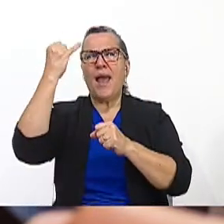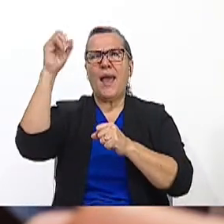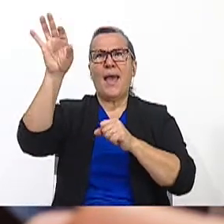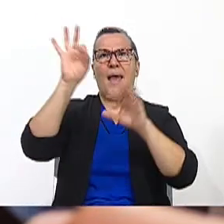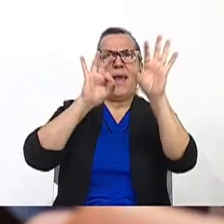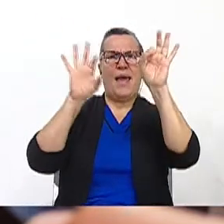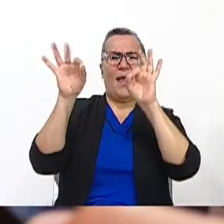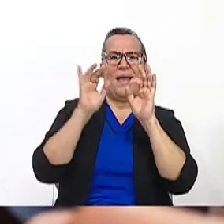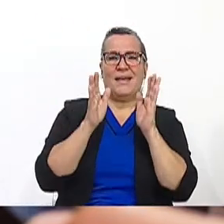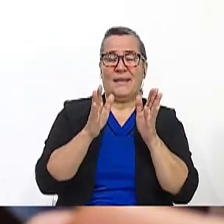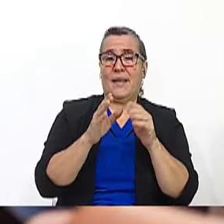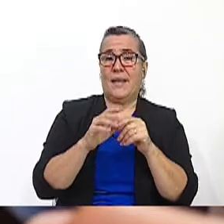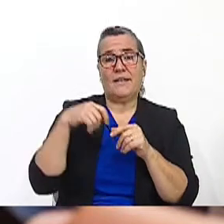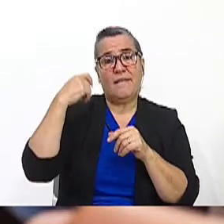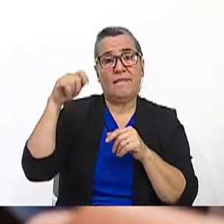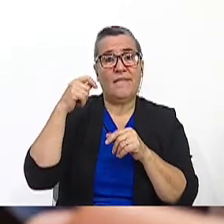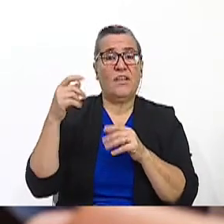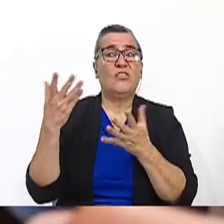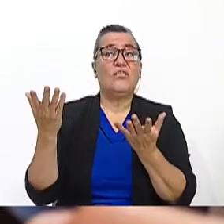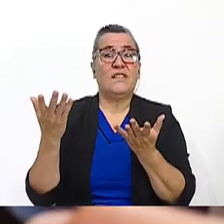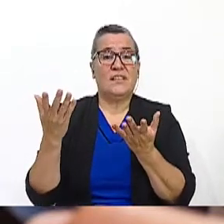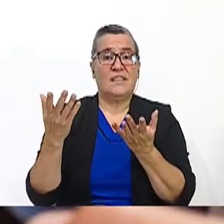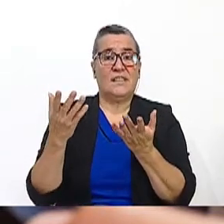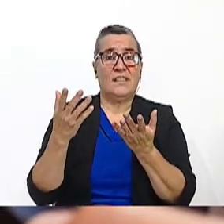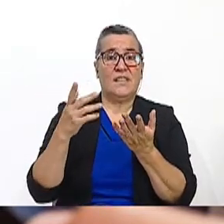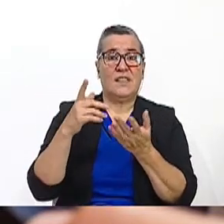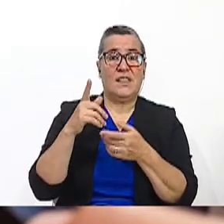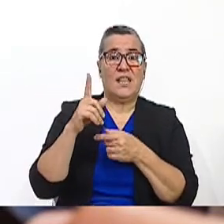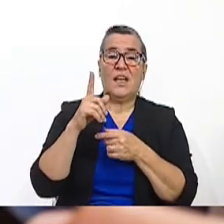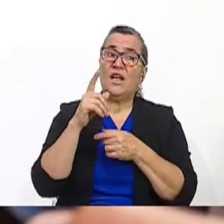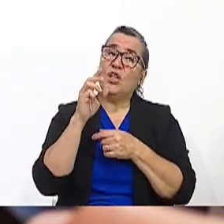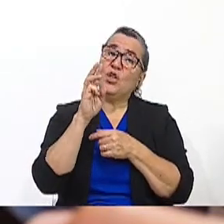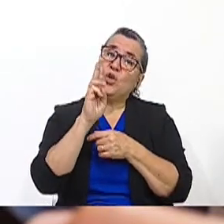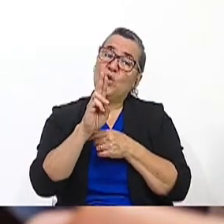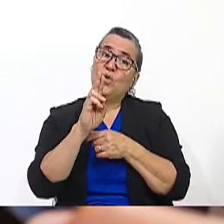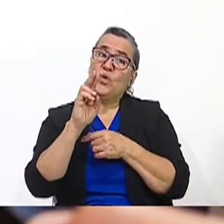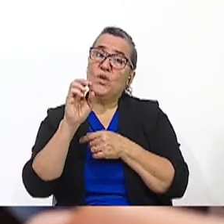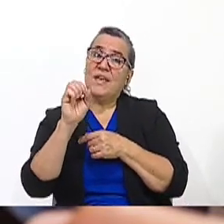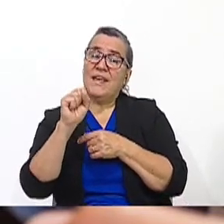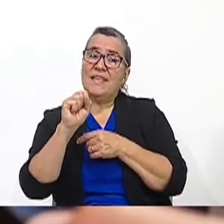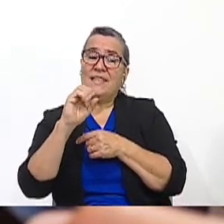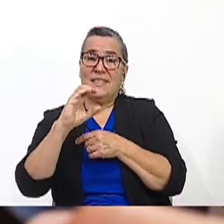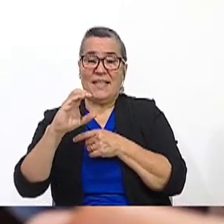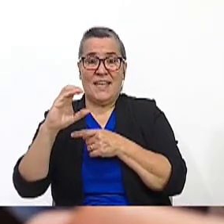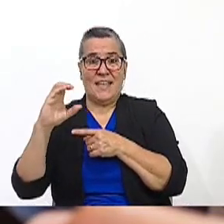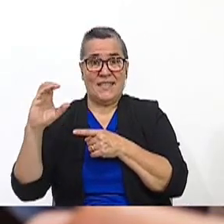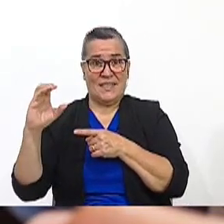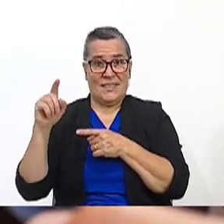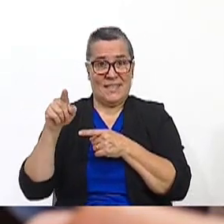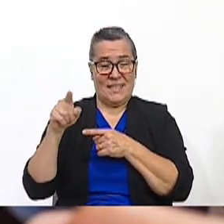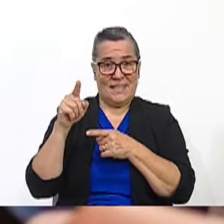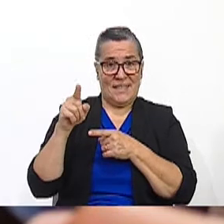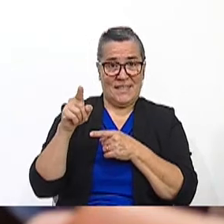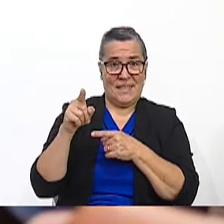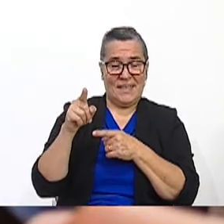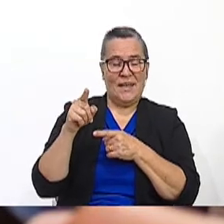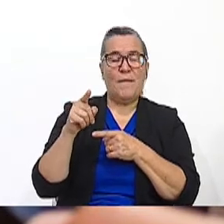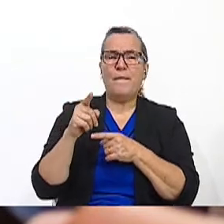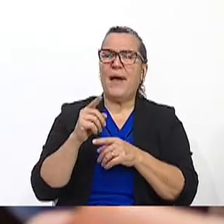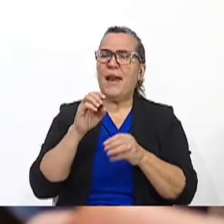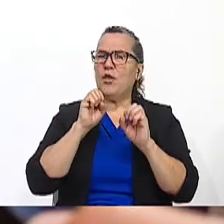But the video was taken from WCMC News with educational purposes. Okay. So,